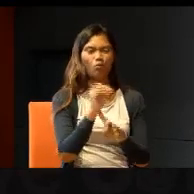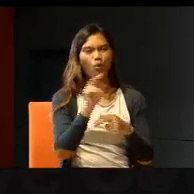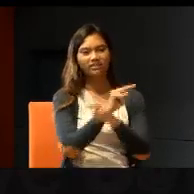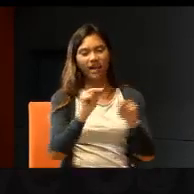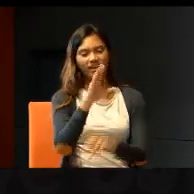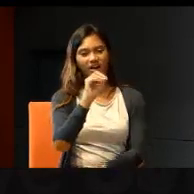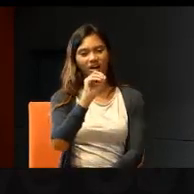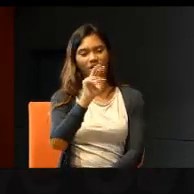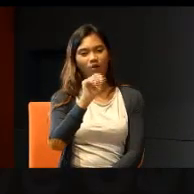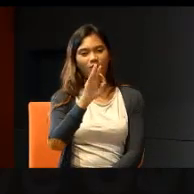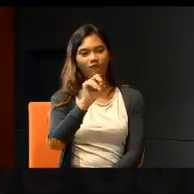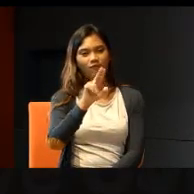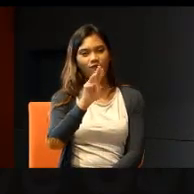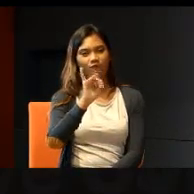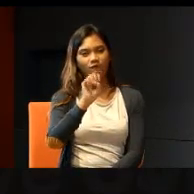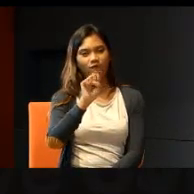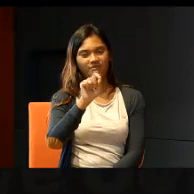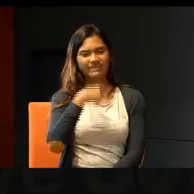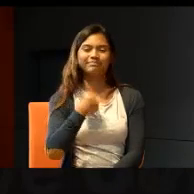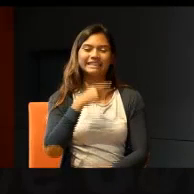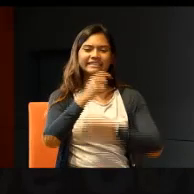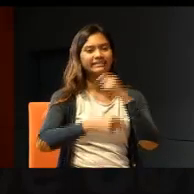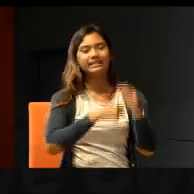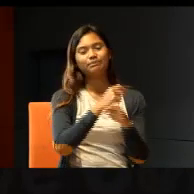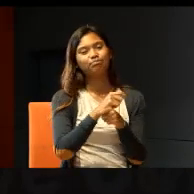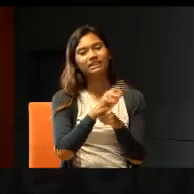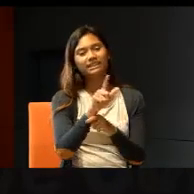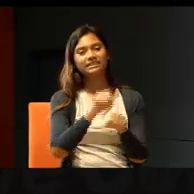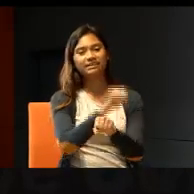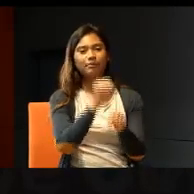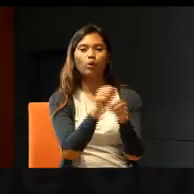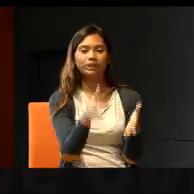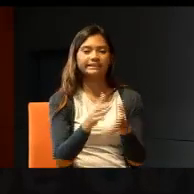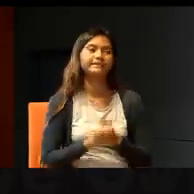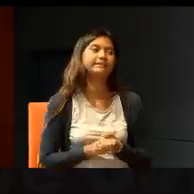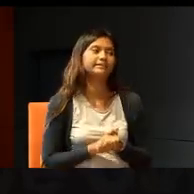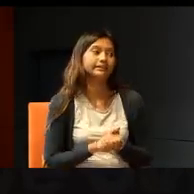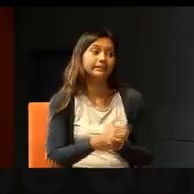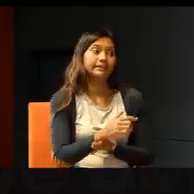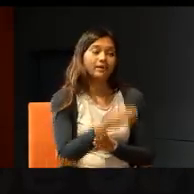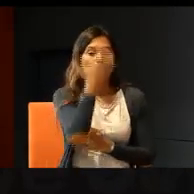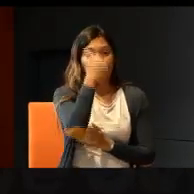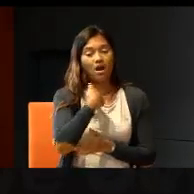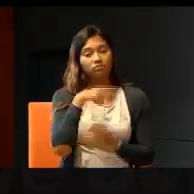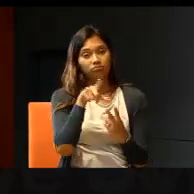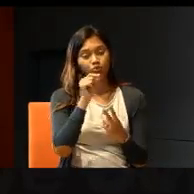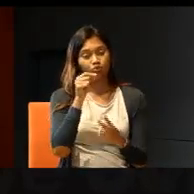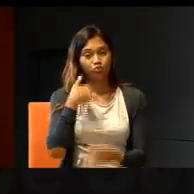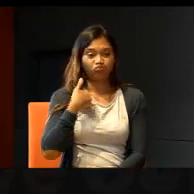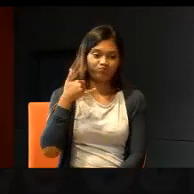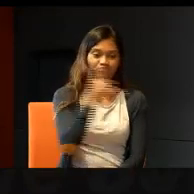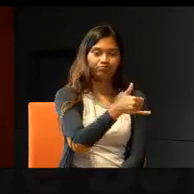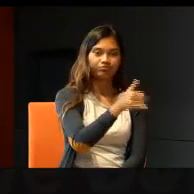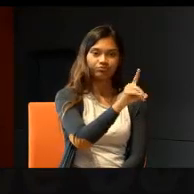No, no, no, I'm your typical Singaporean. In my case, I feel, was, why I choose to go over